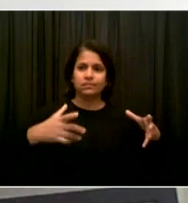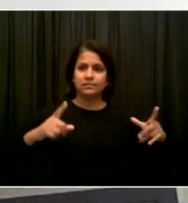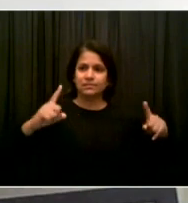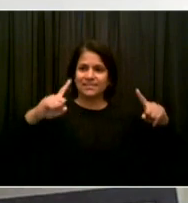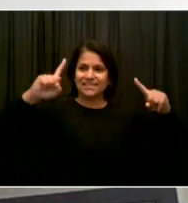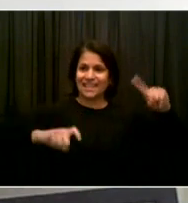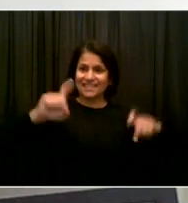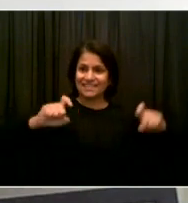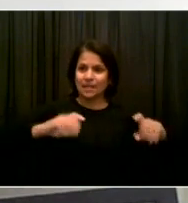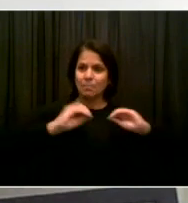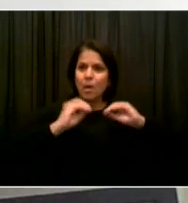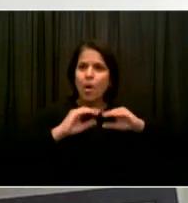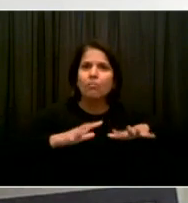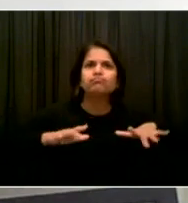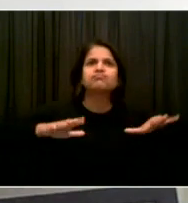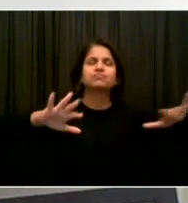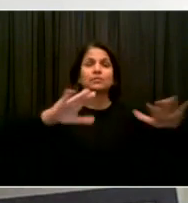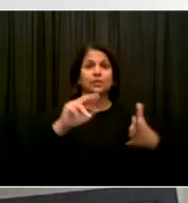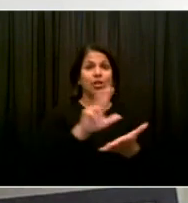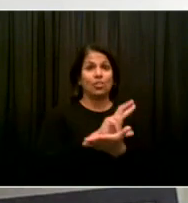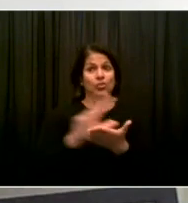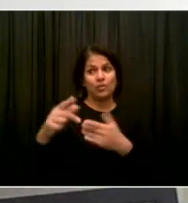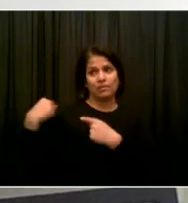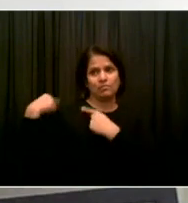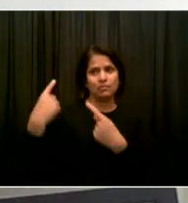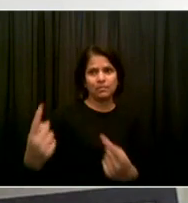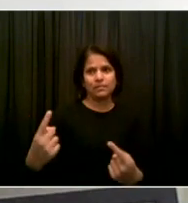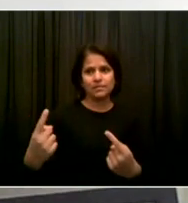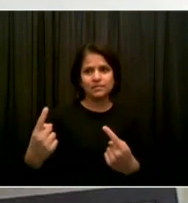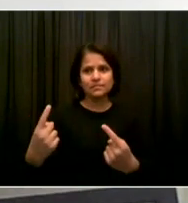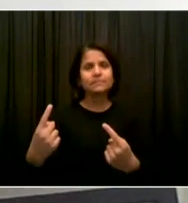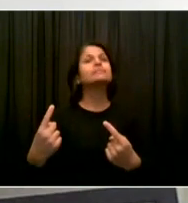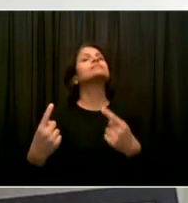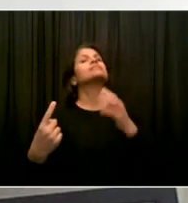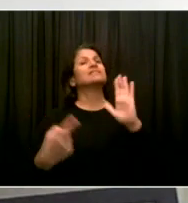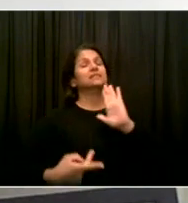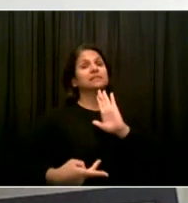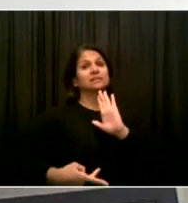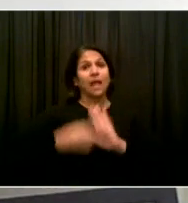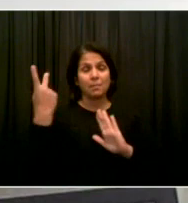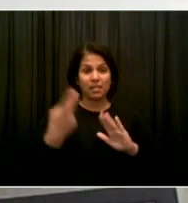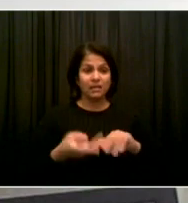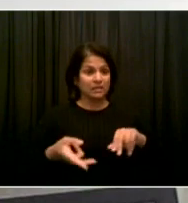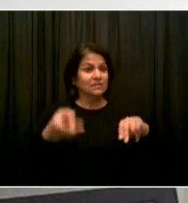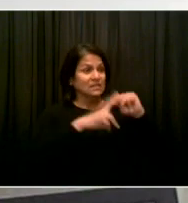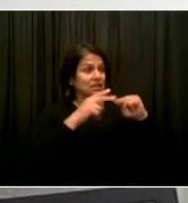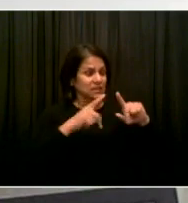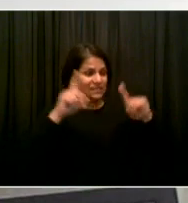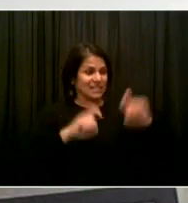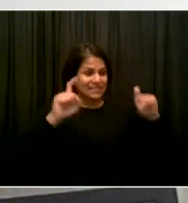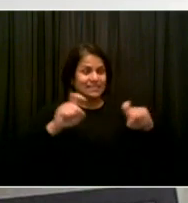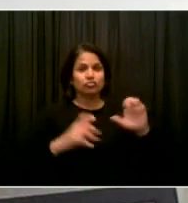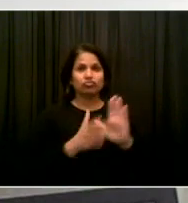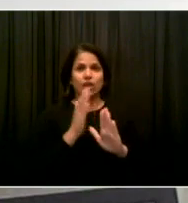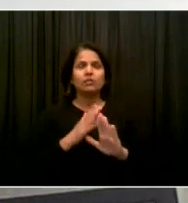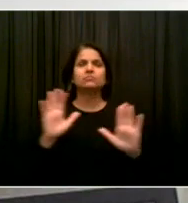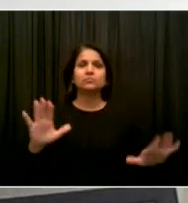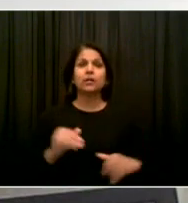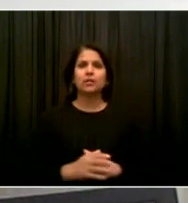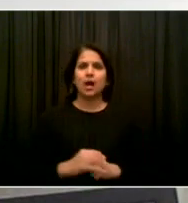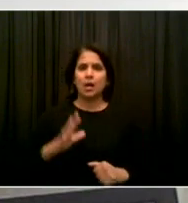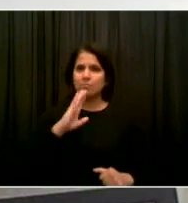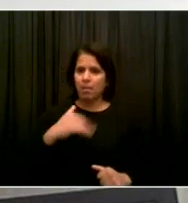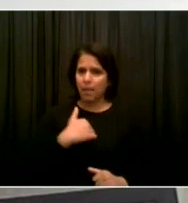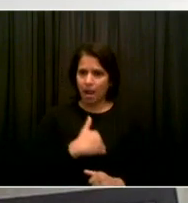that we did twice as many tests. Um, so yes, I'm sorry, uh, that demand, uh, was so